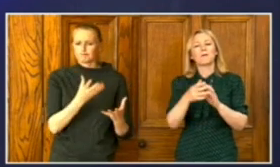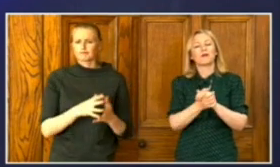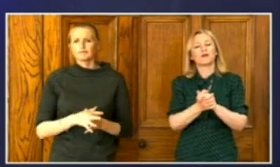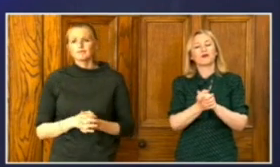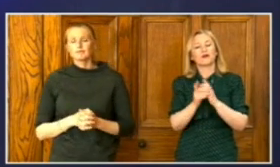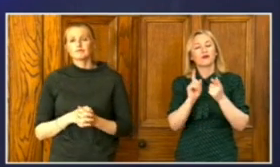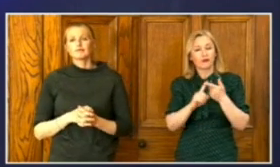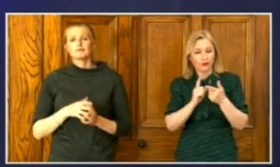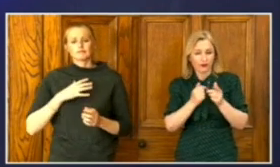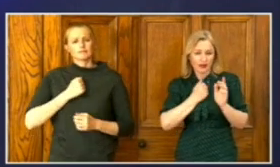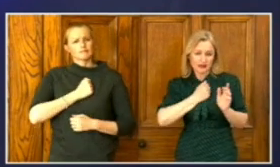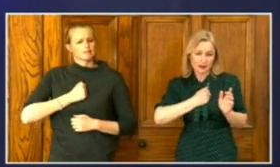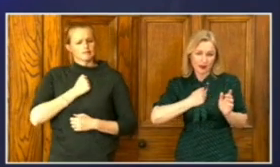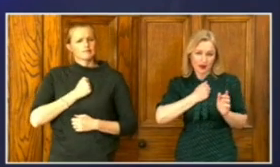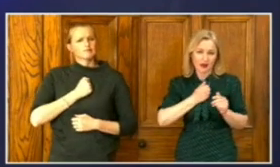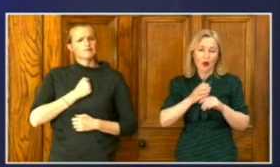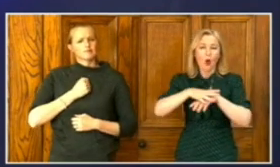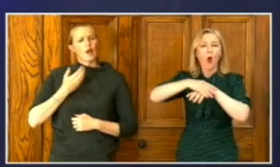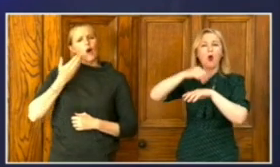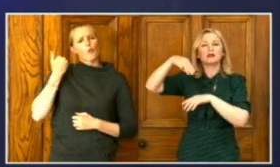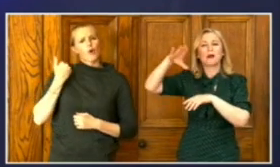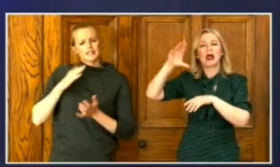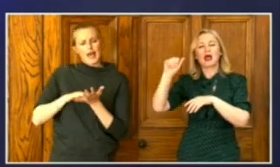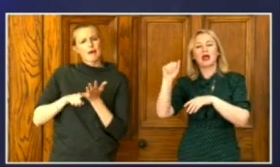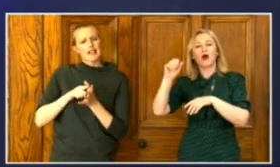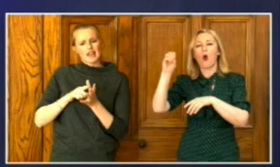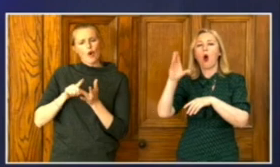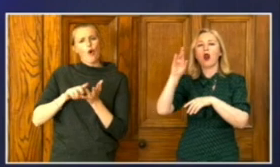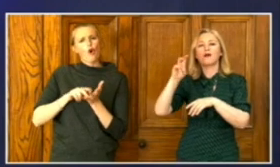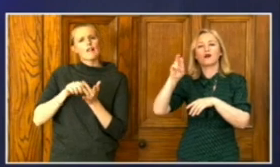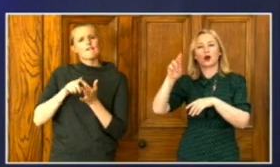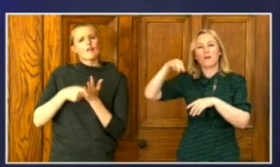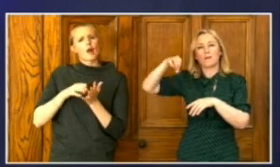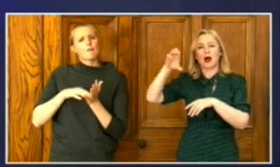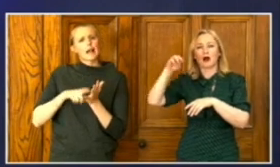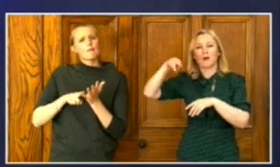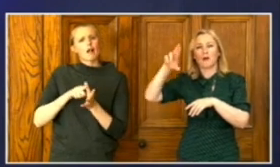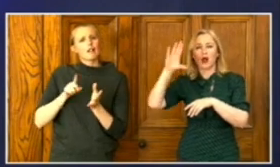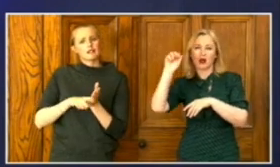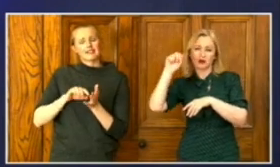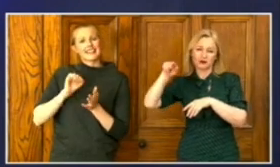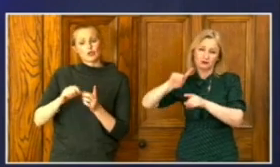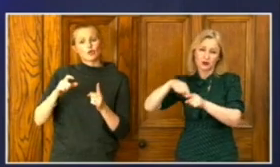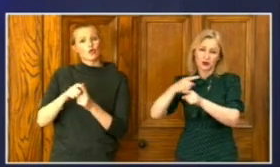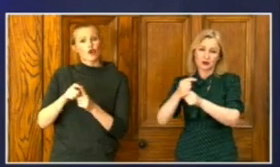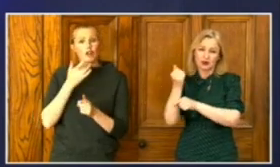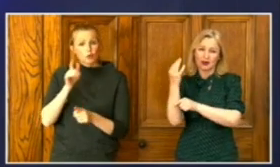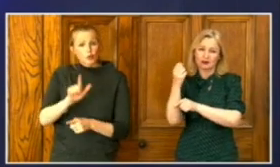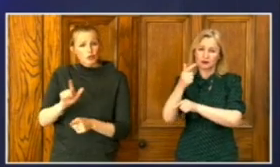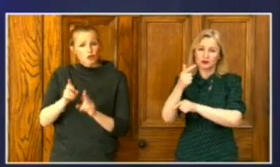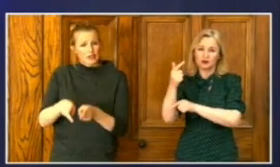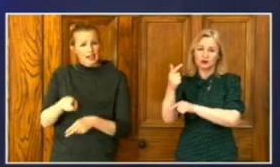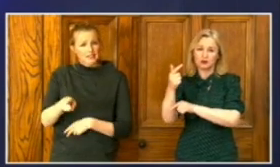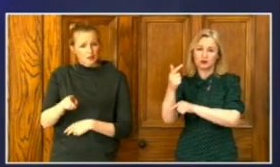sympathise with the family of a former MLA, Oliver McMullen, on the death of his 22-year-old daughter and those of us with